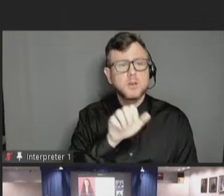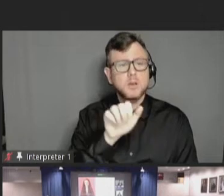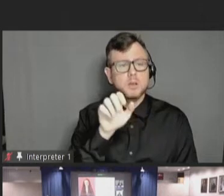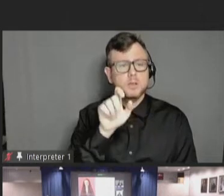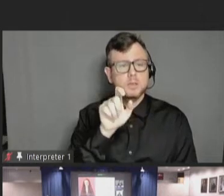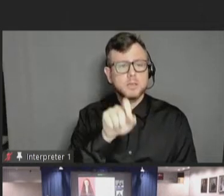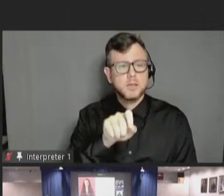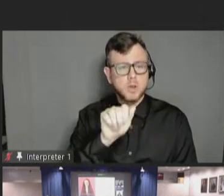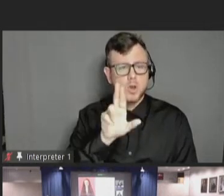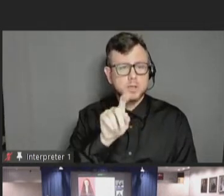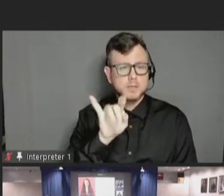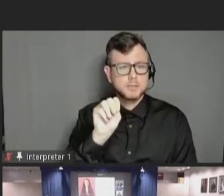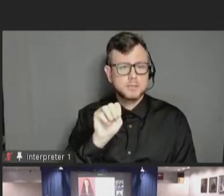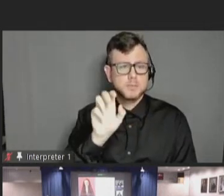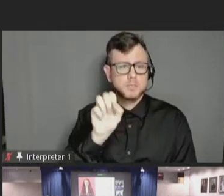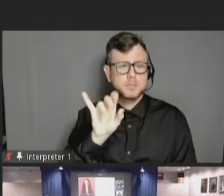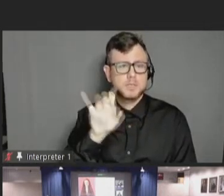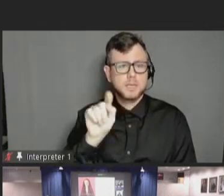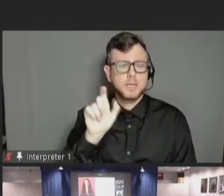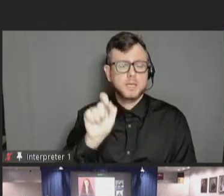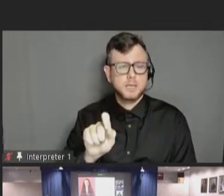.org. Thank you so much.